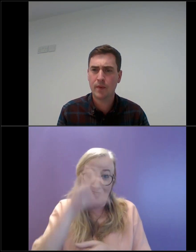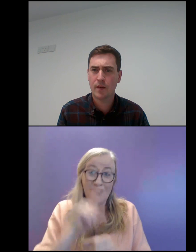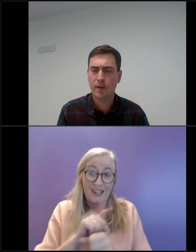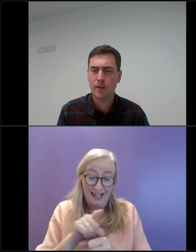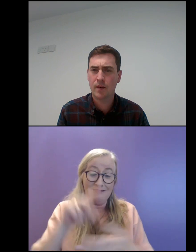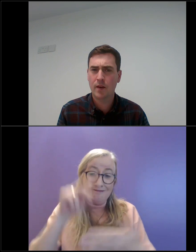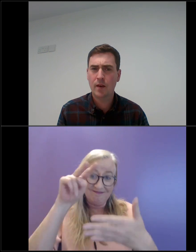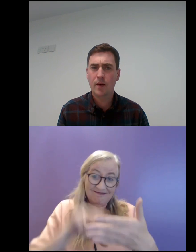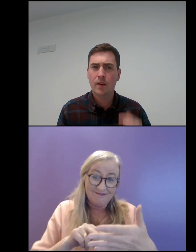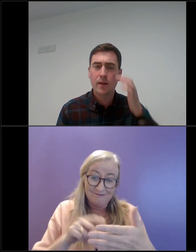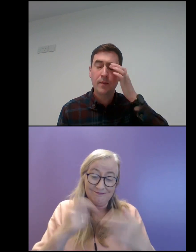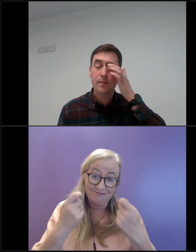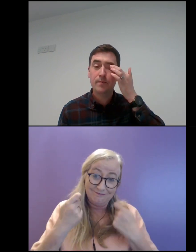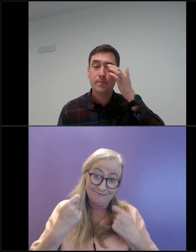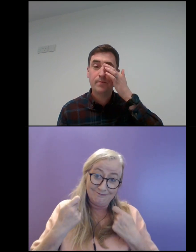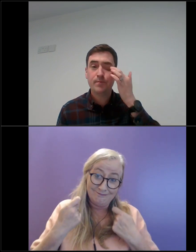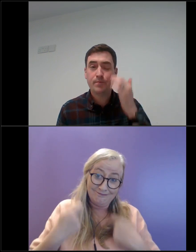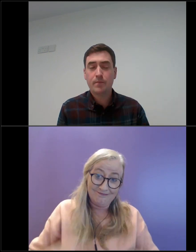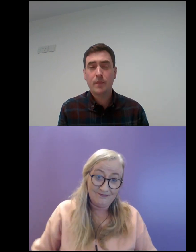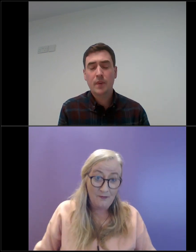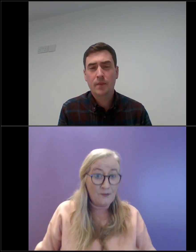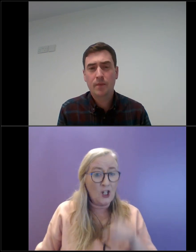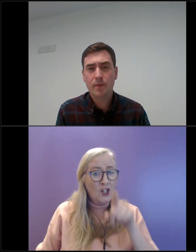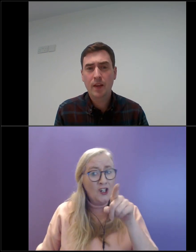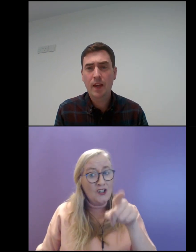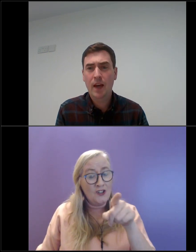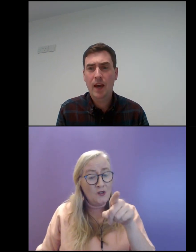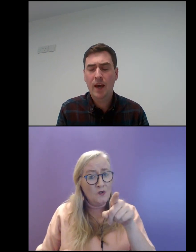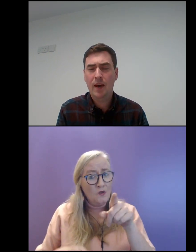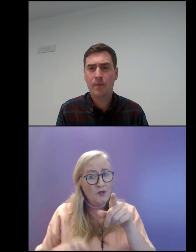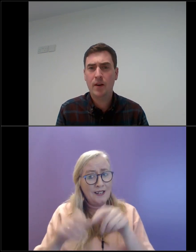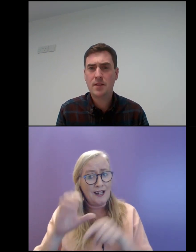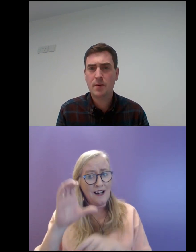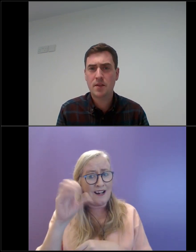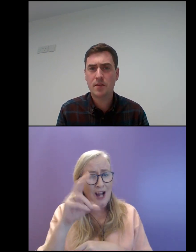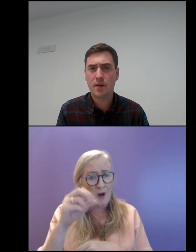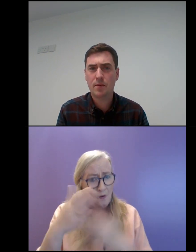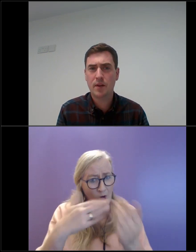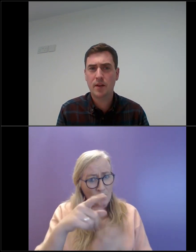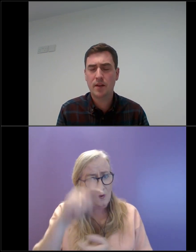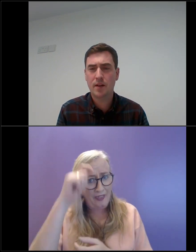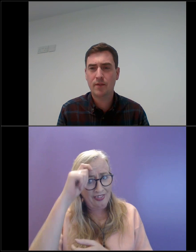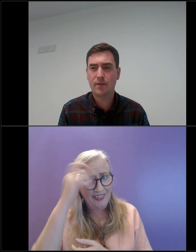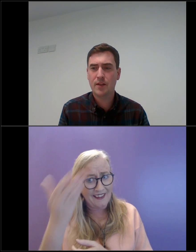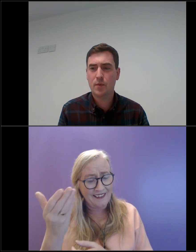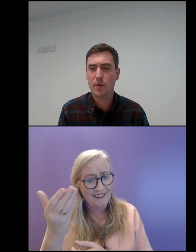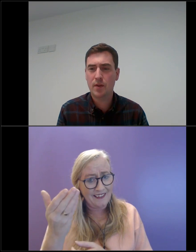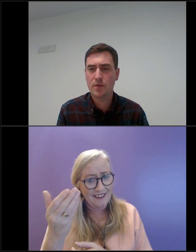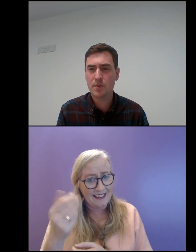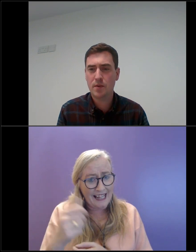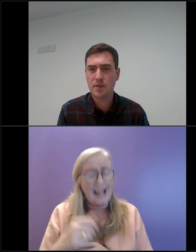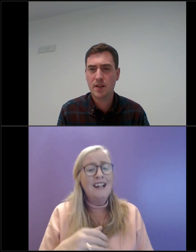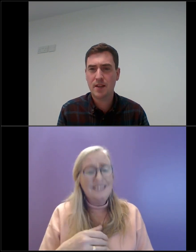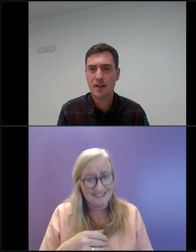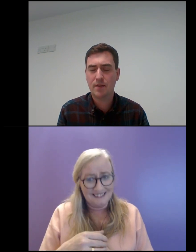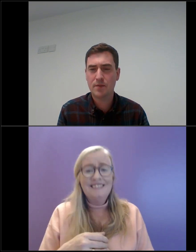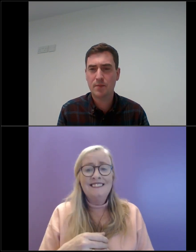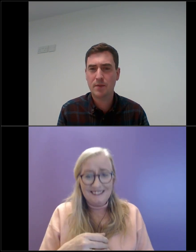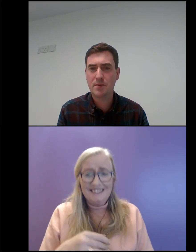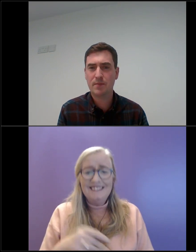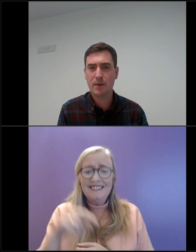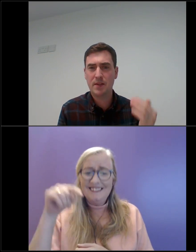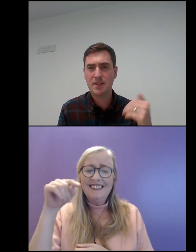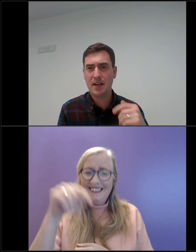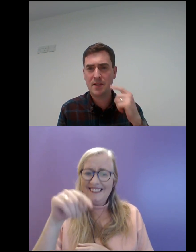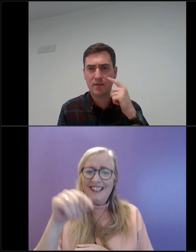Connor, have you had a minute to think about that? Yeah, I suppose I really kind of it's one of those ones. I think of